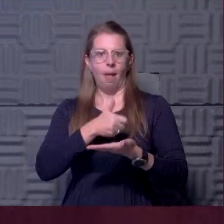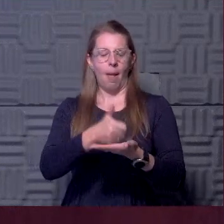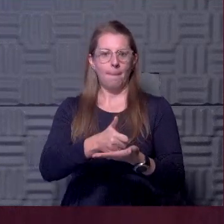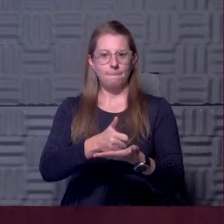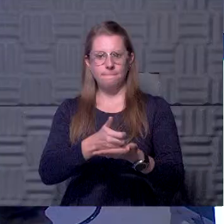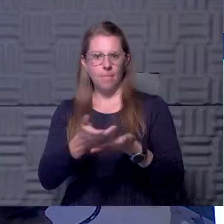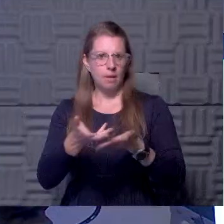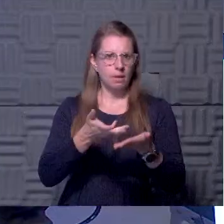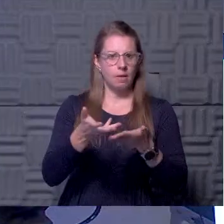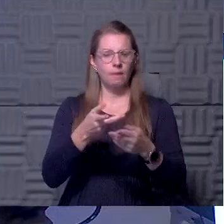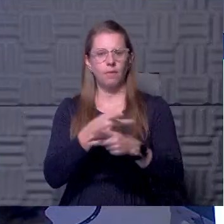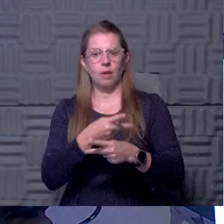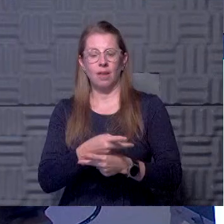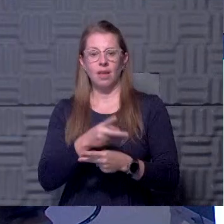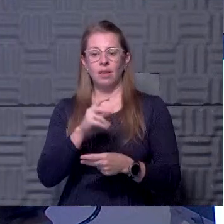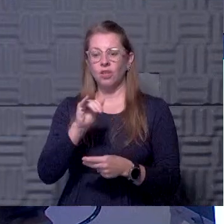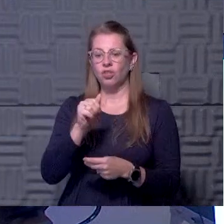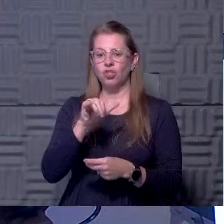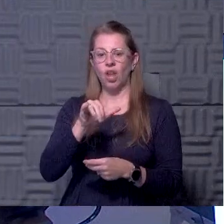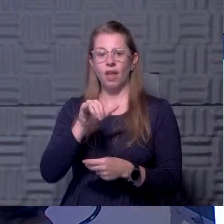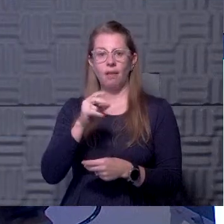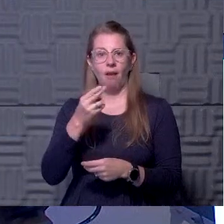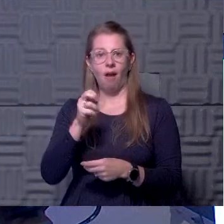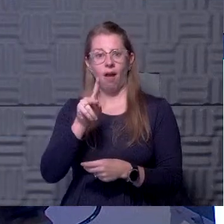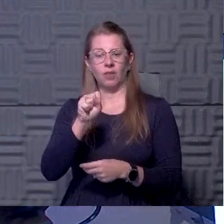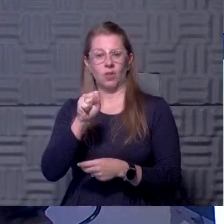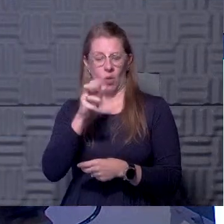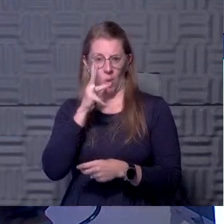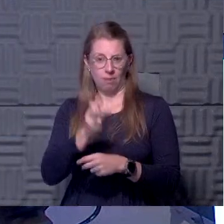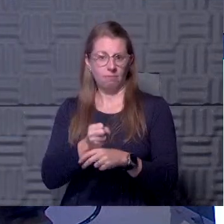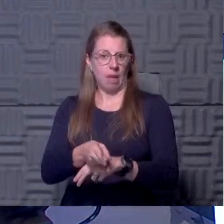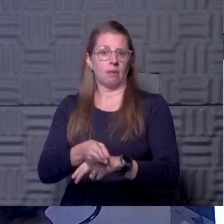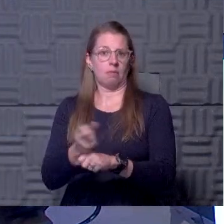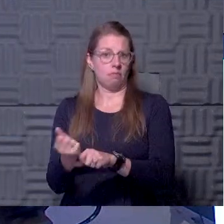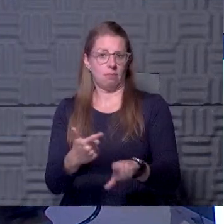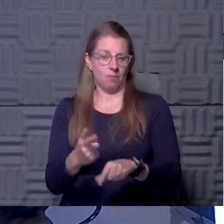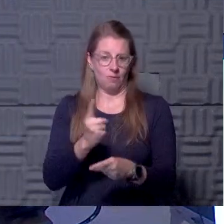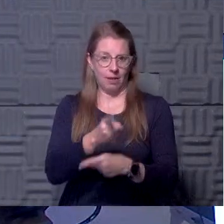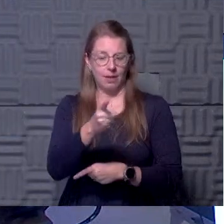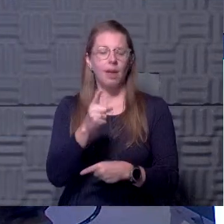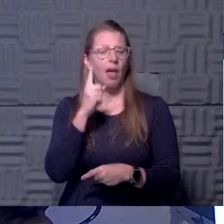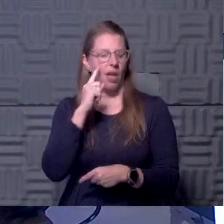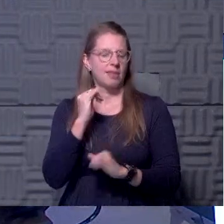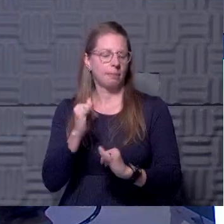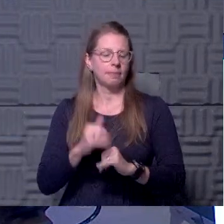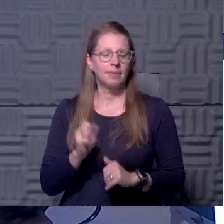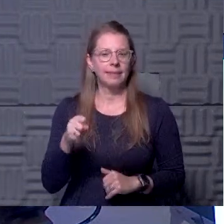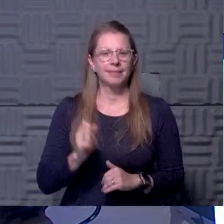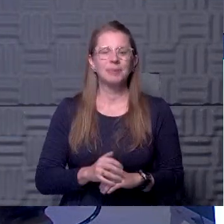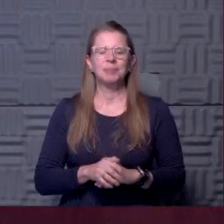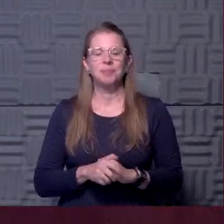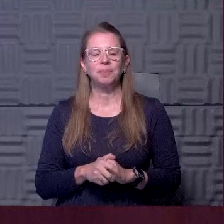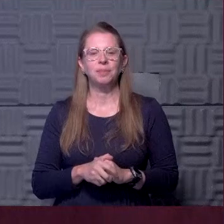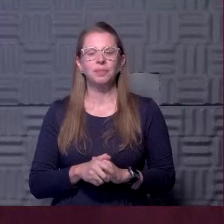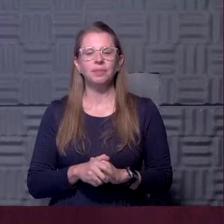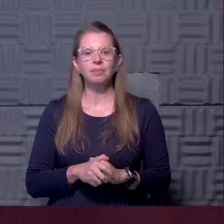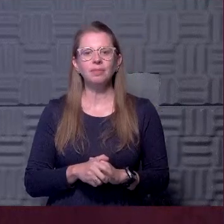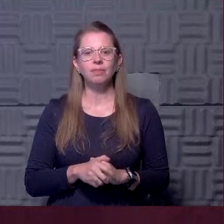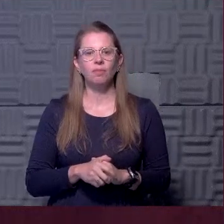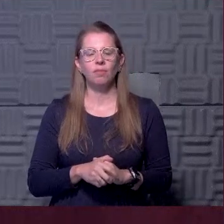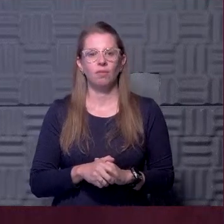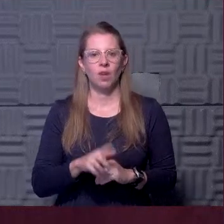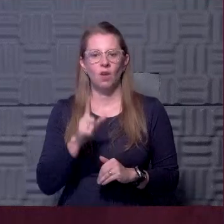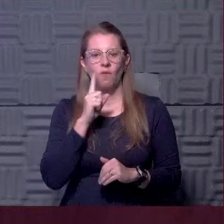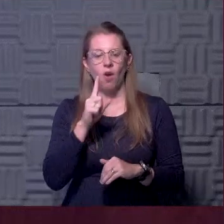Because the Jayhawks are going to be the Tar Heels. That's right, yeah, well that's the most important thing we can probably talk about today. I question. But you know for